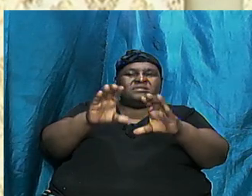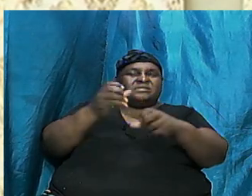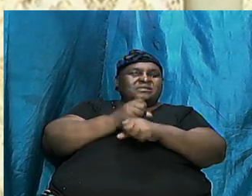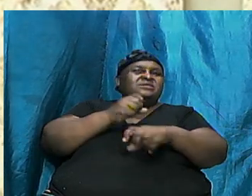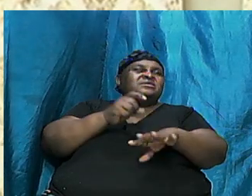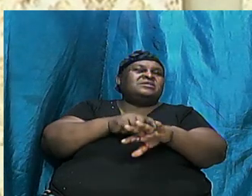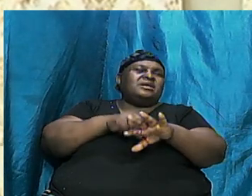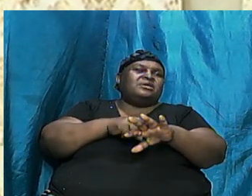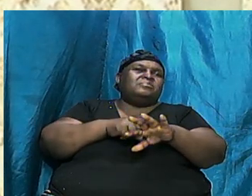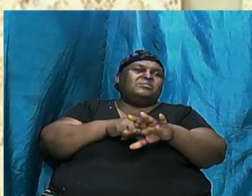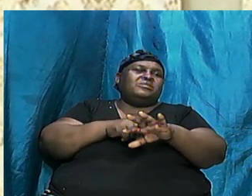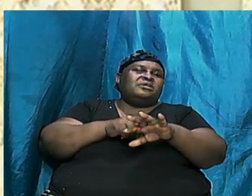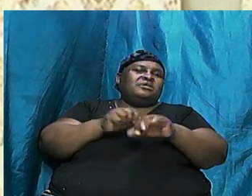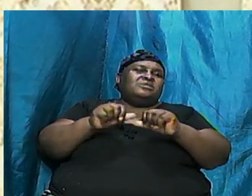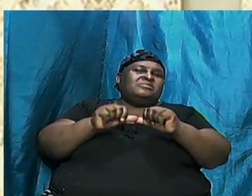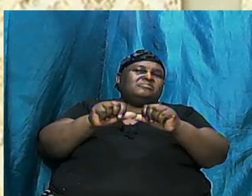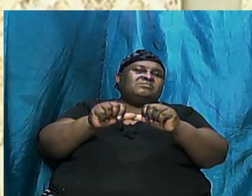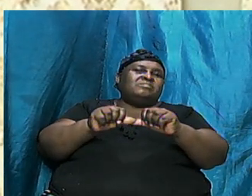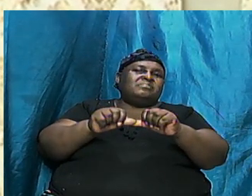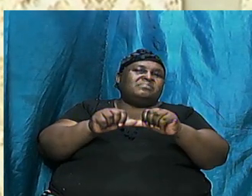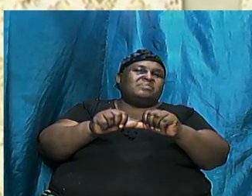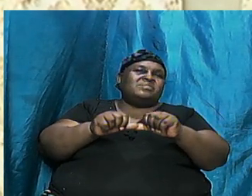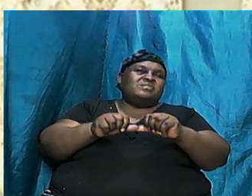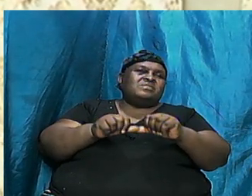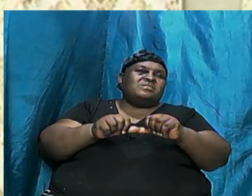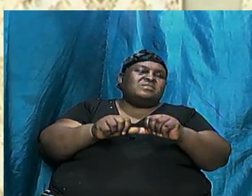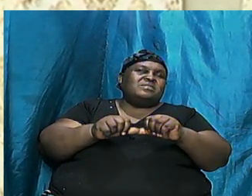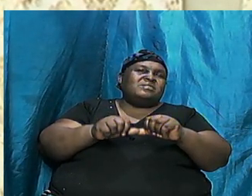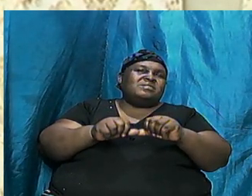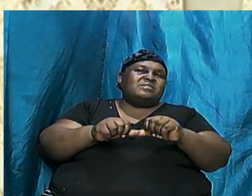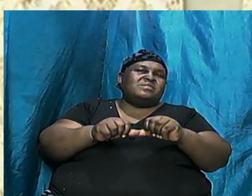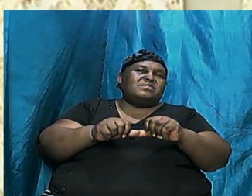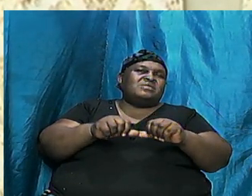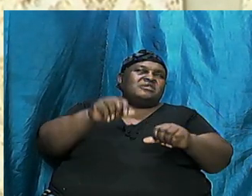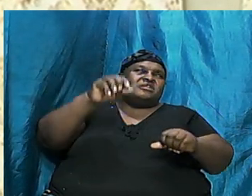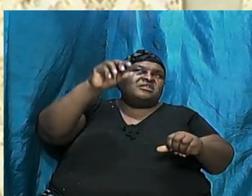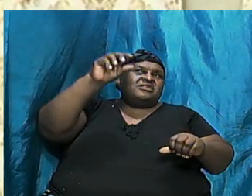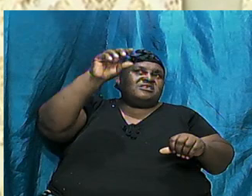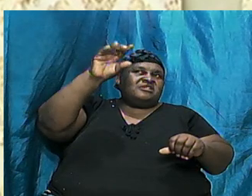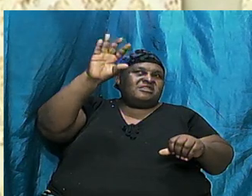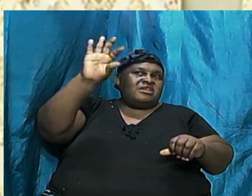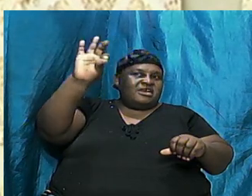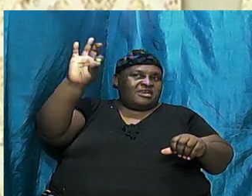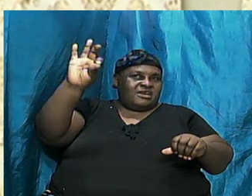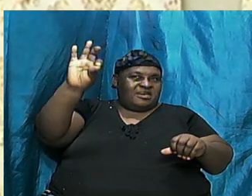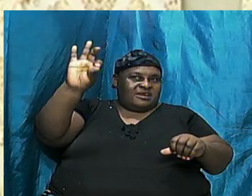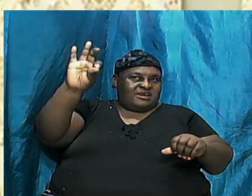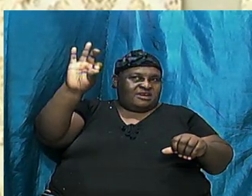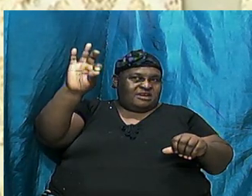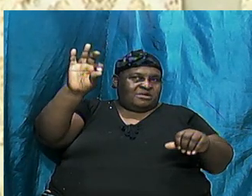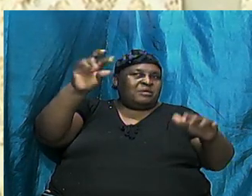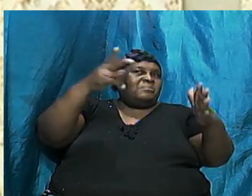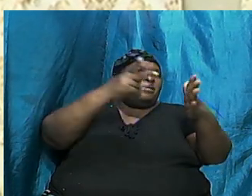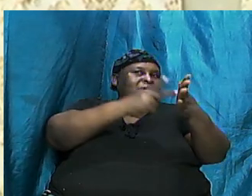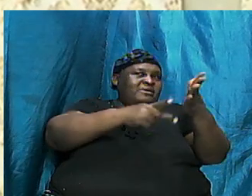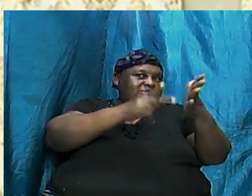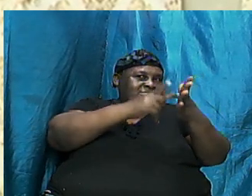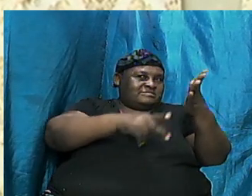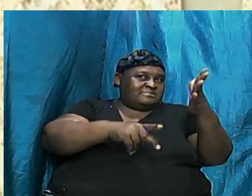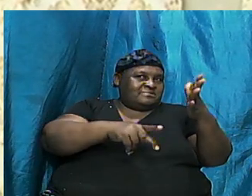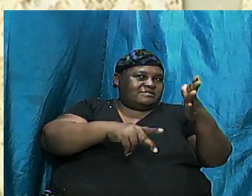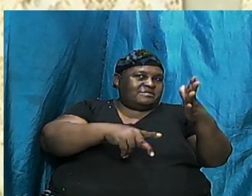we go through the fourth division. Remember, there are nine of them. And we are now onto the flood.